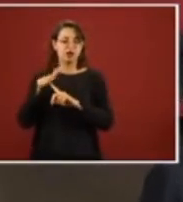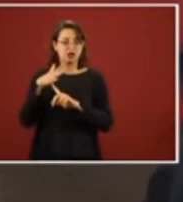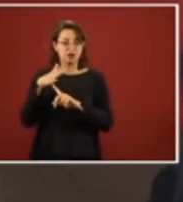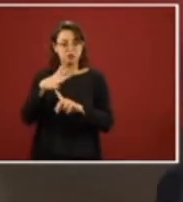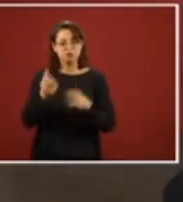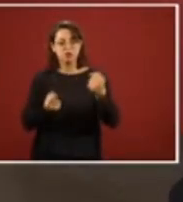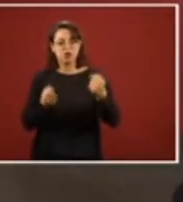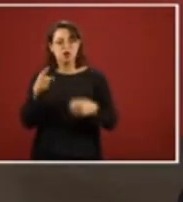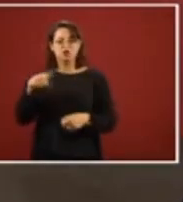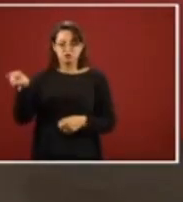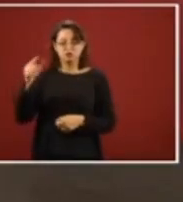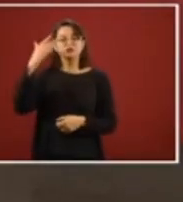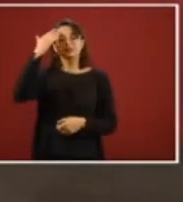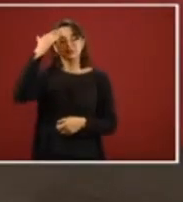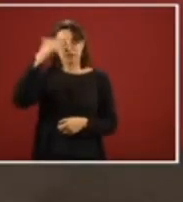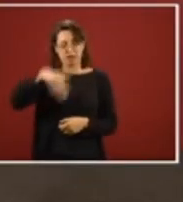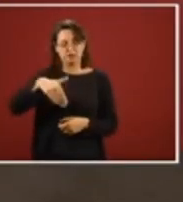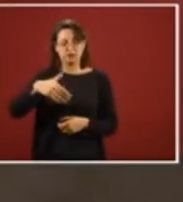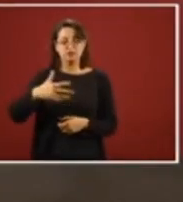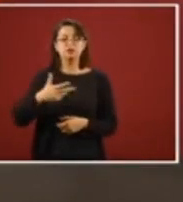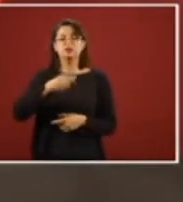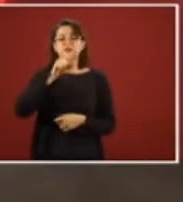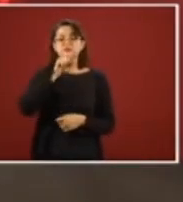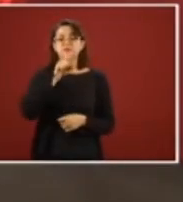about these airplanes and helicopters.